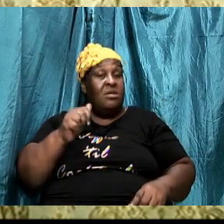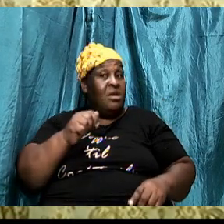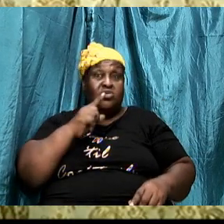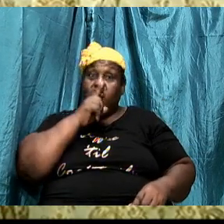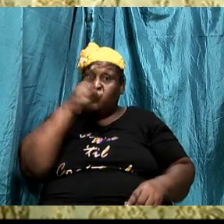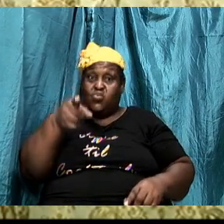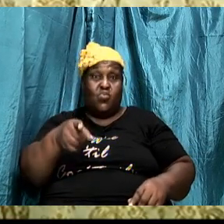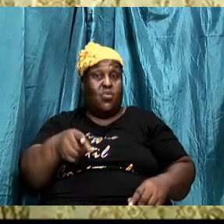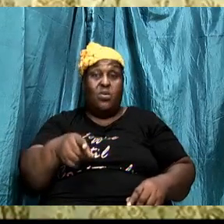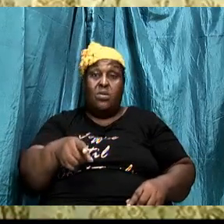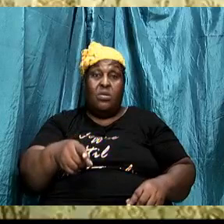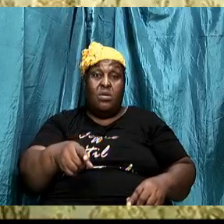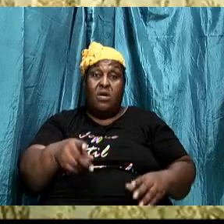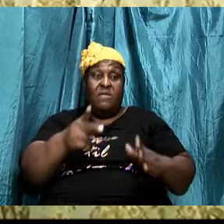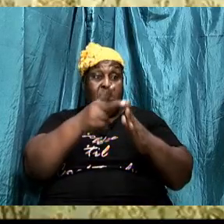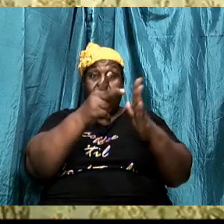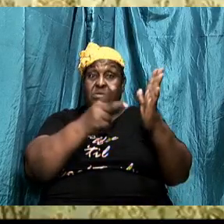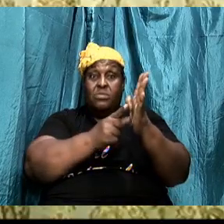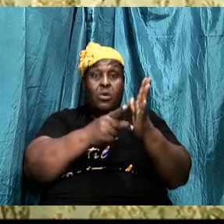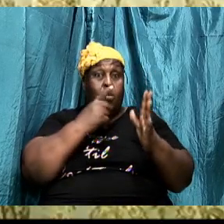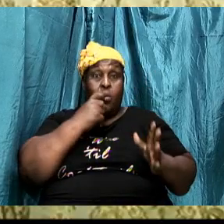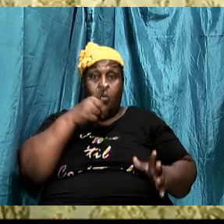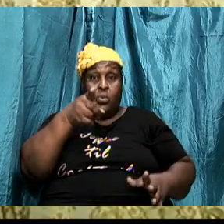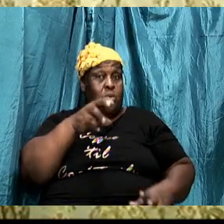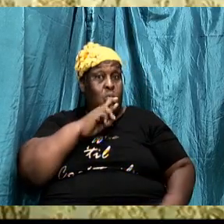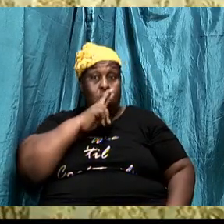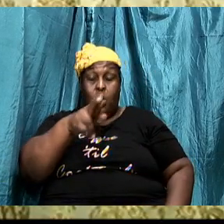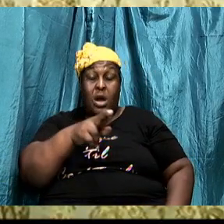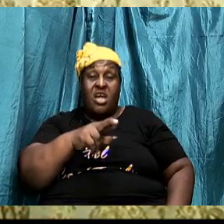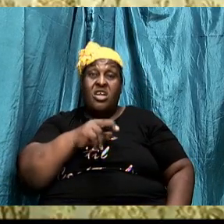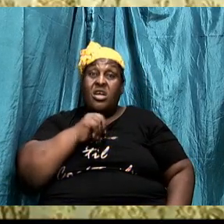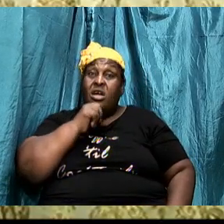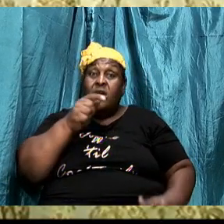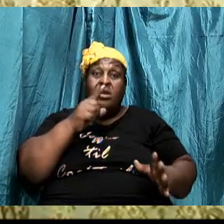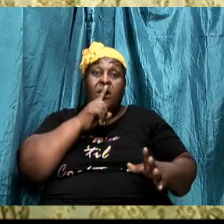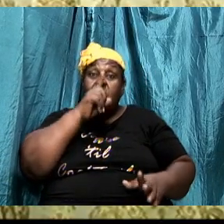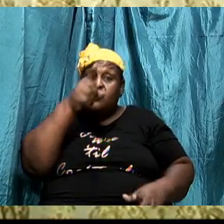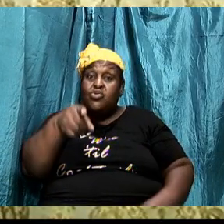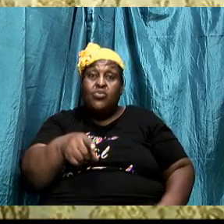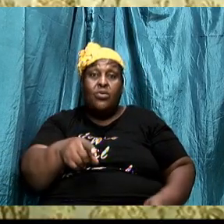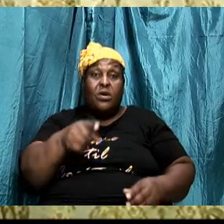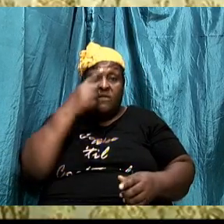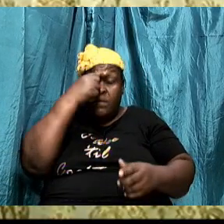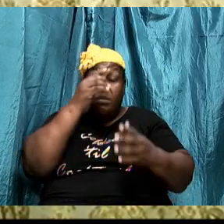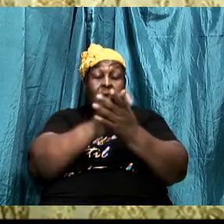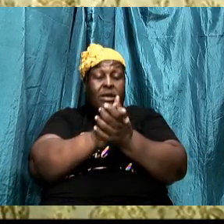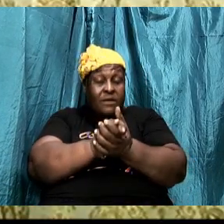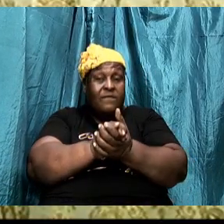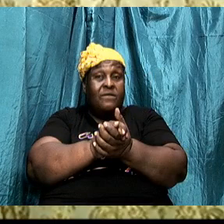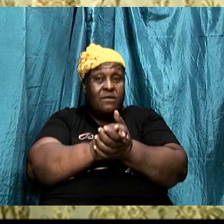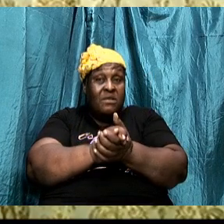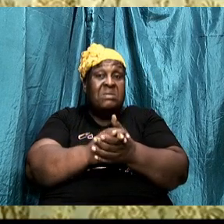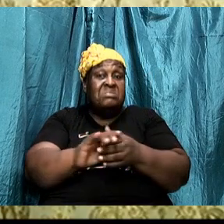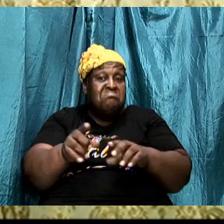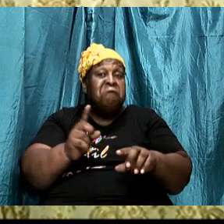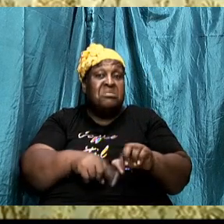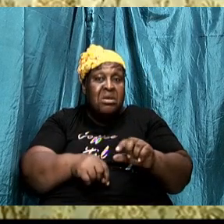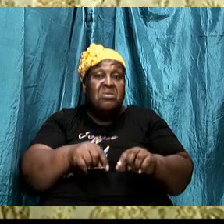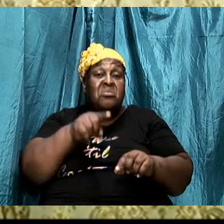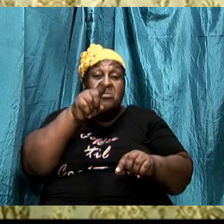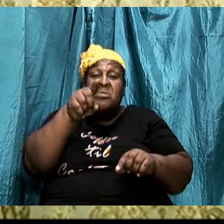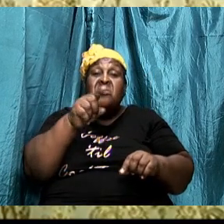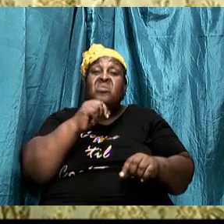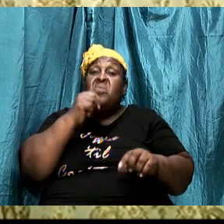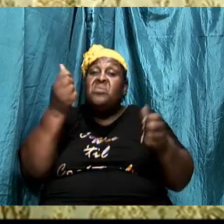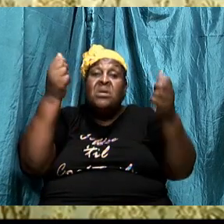if you're not sure of who you are if you're not sure of your beliefs then you will